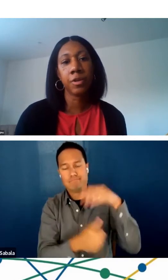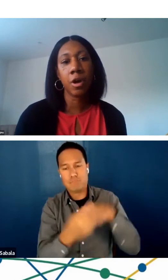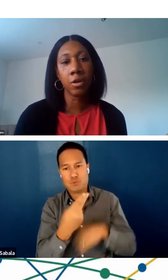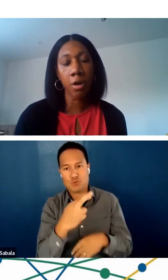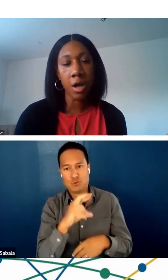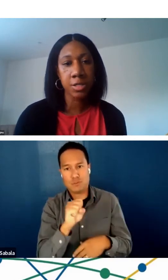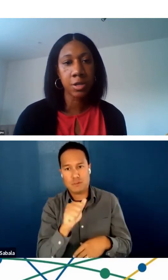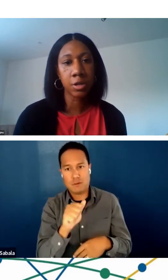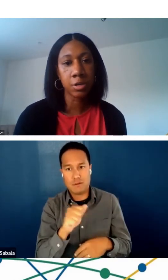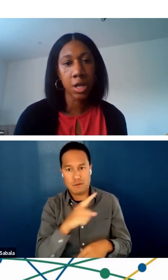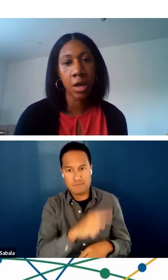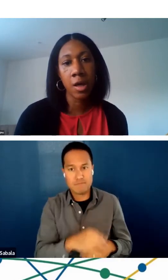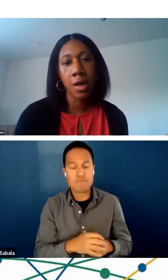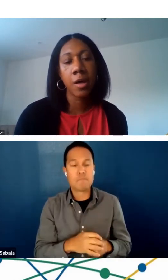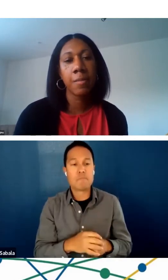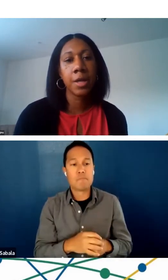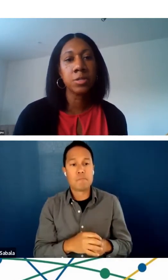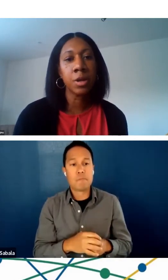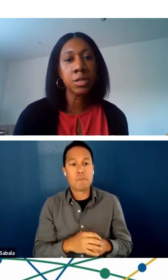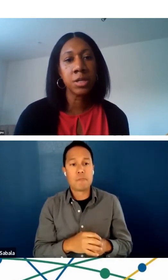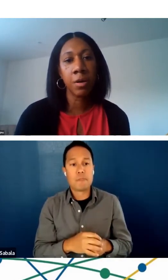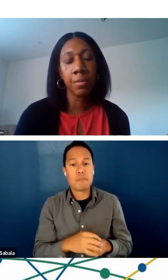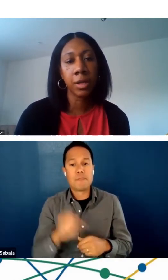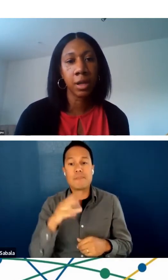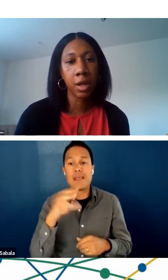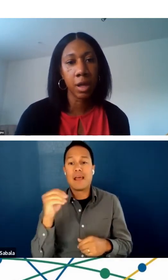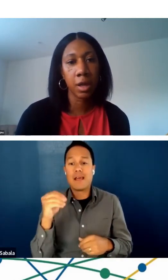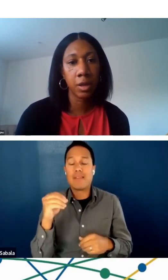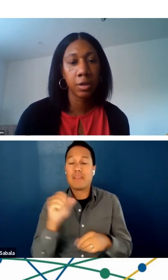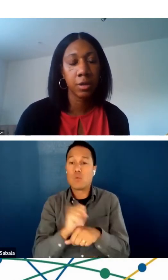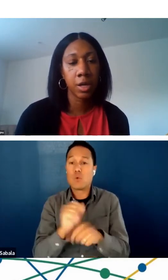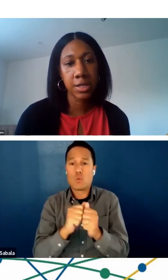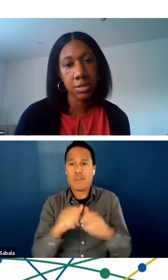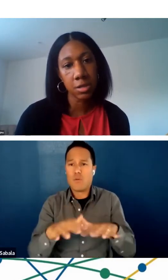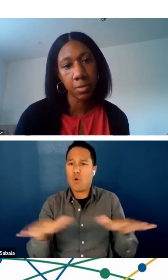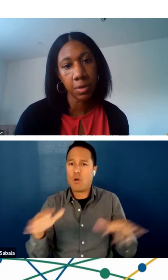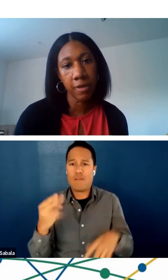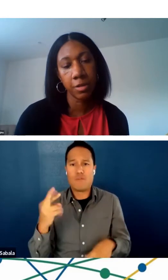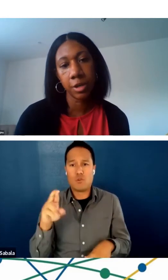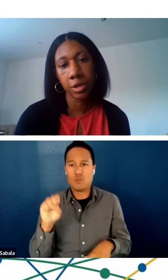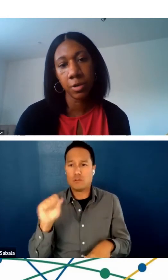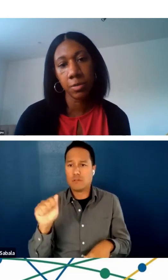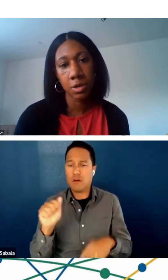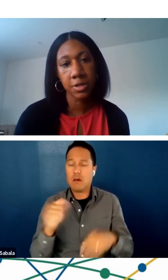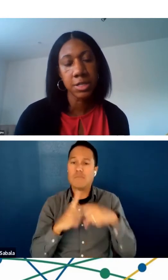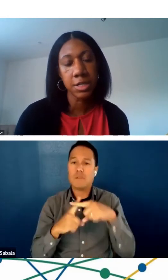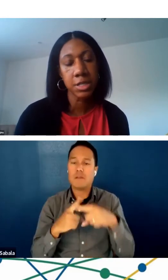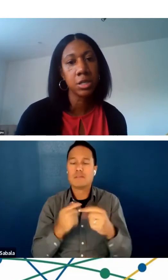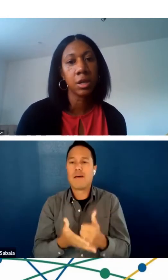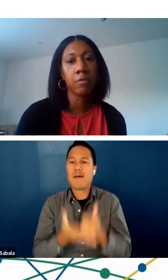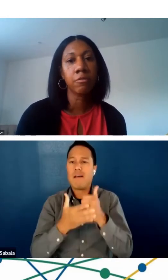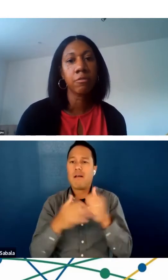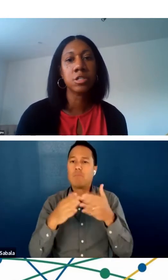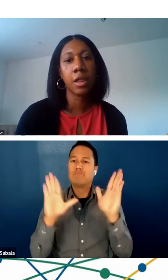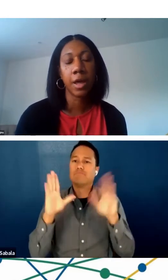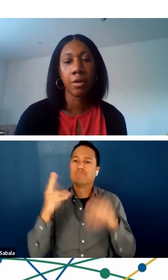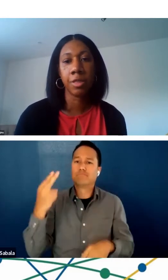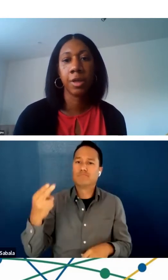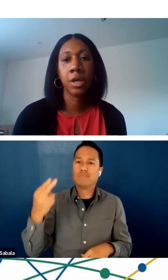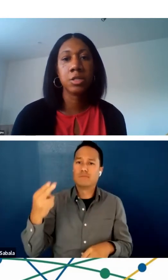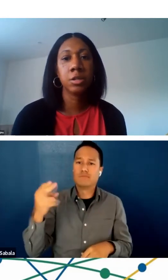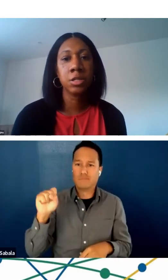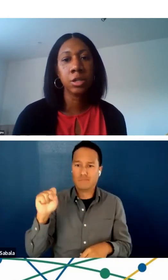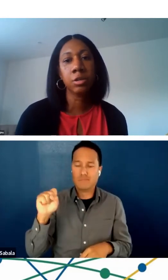serves across HRSA, as well as helping the United States Department of Health and Human Services to leverage